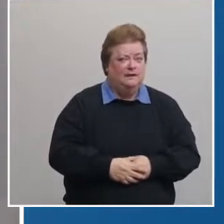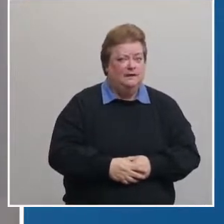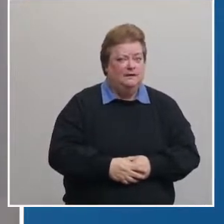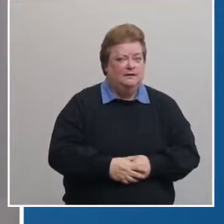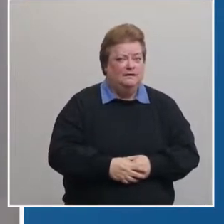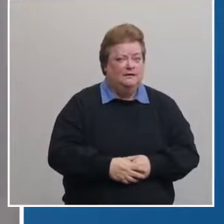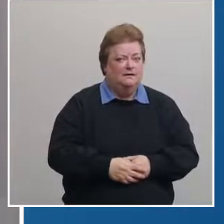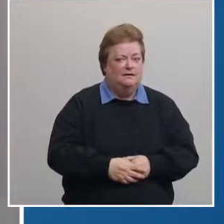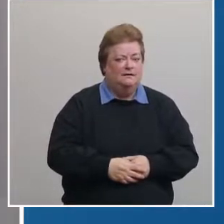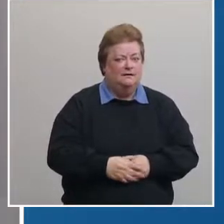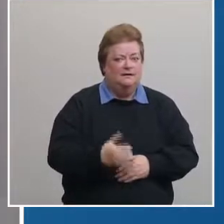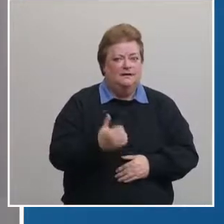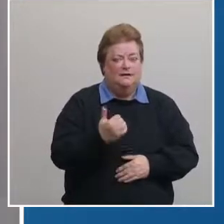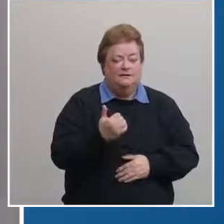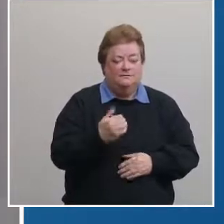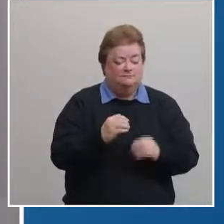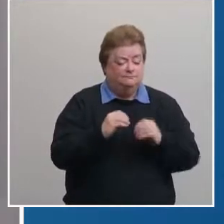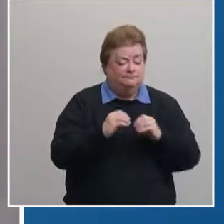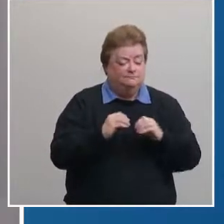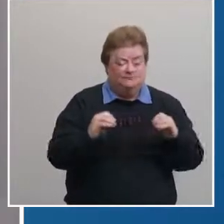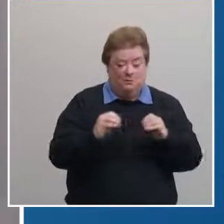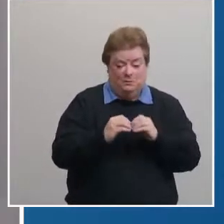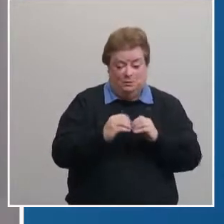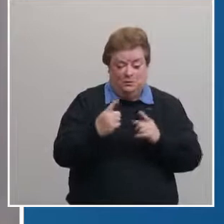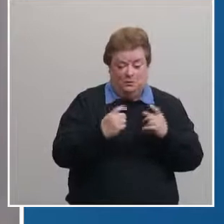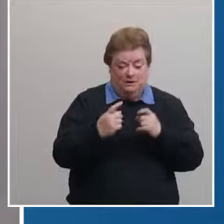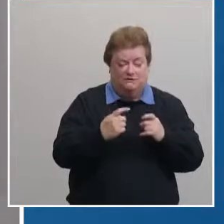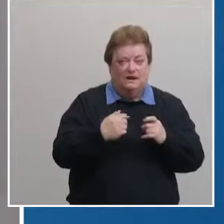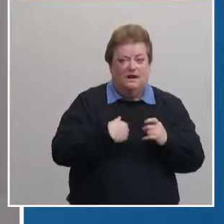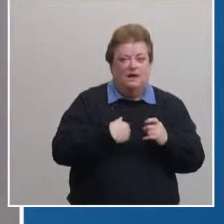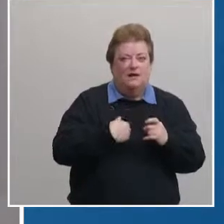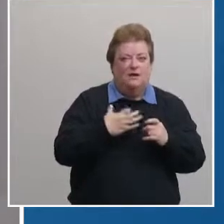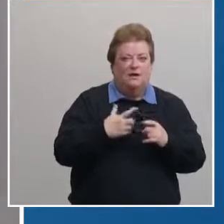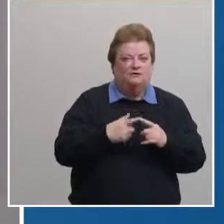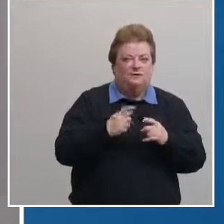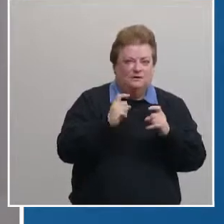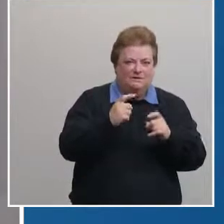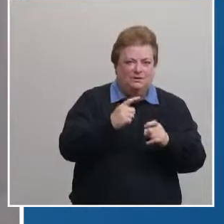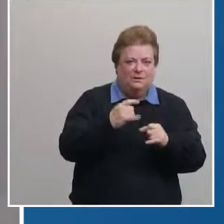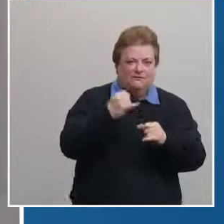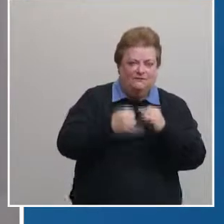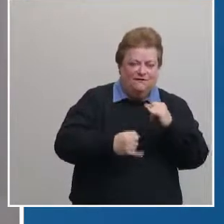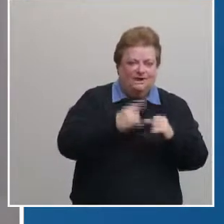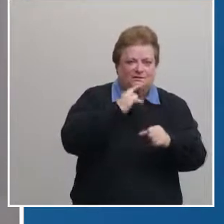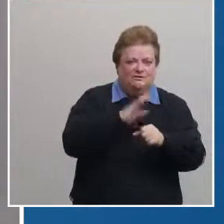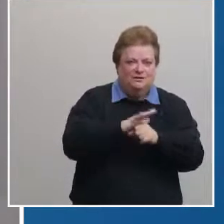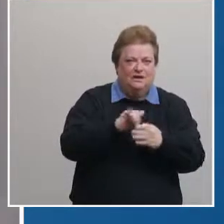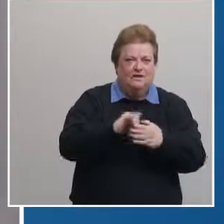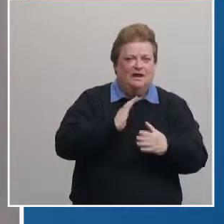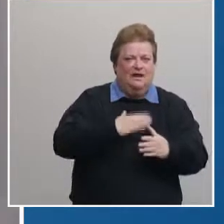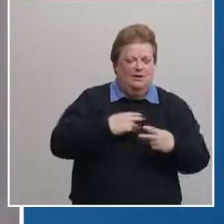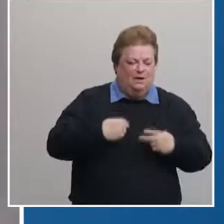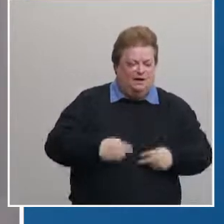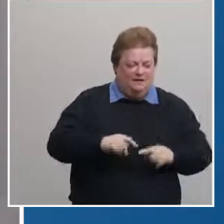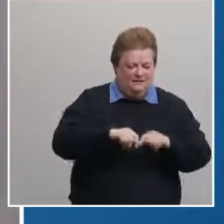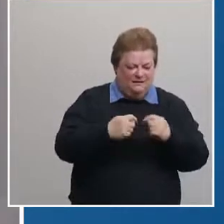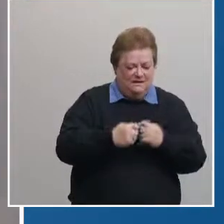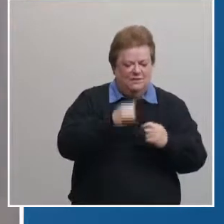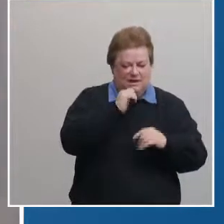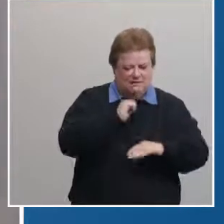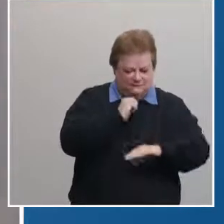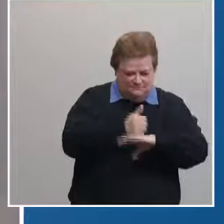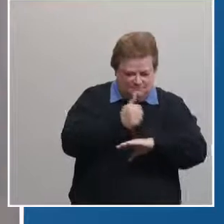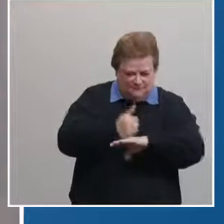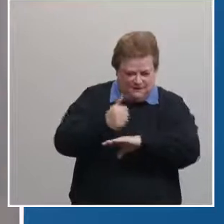okay well if there are no further questions just please allow me to leave you with a final assurance that our health team is putting the infrastructure in place